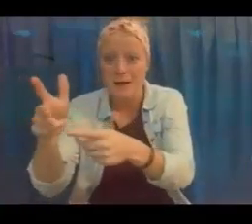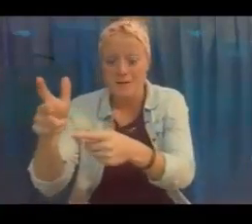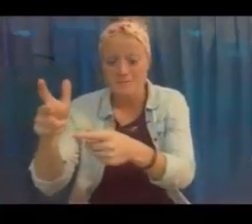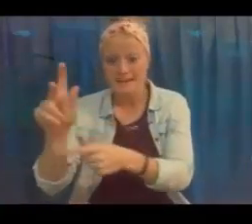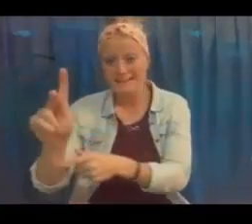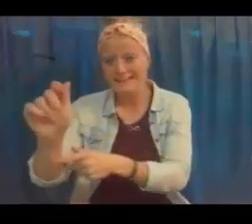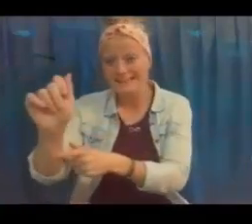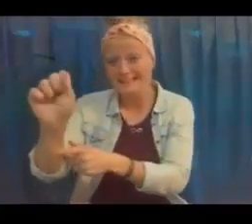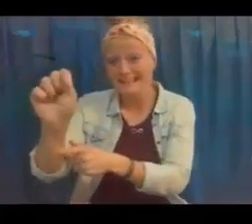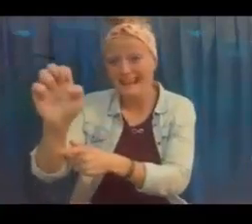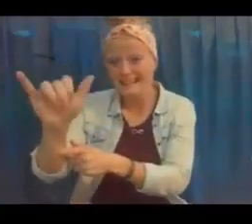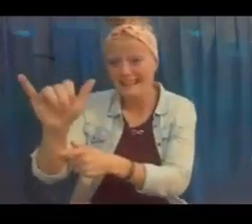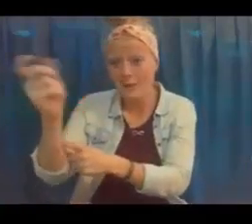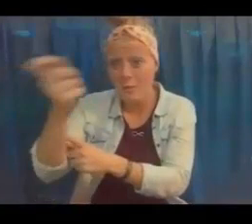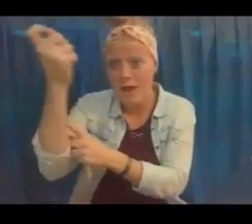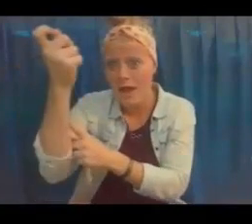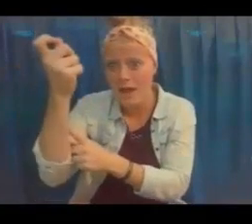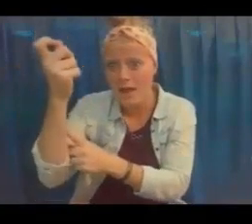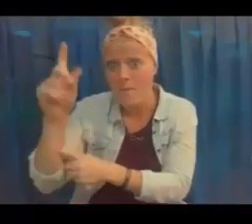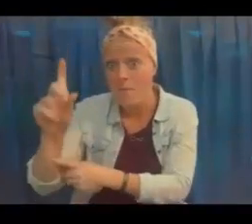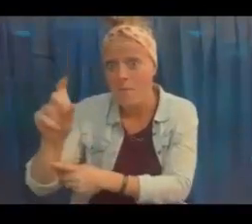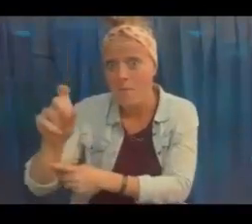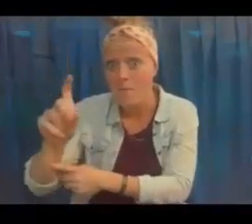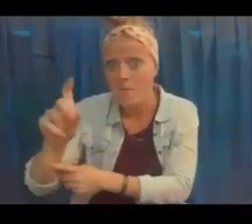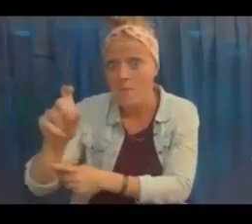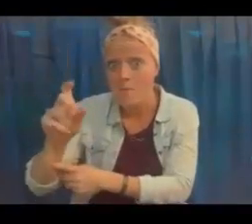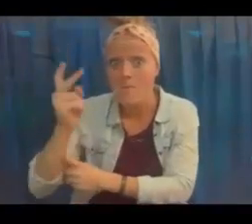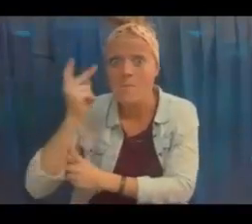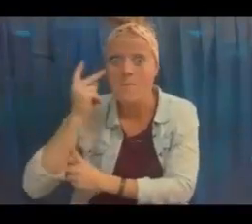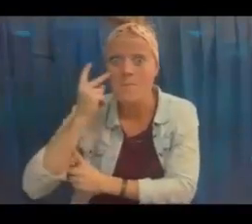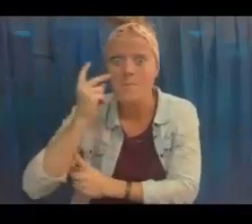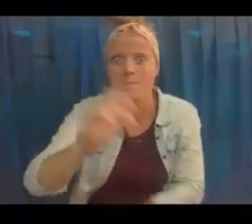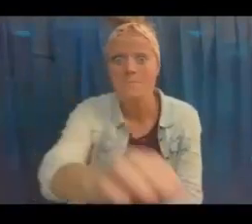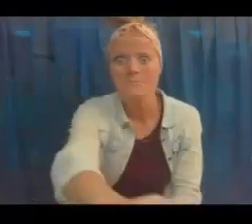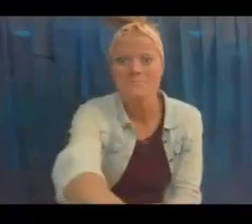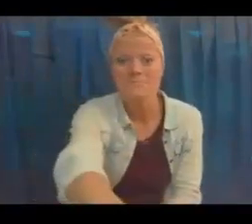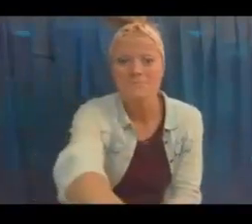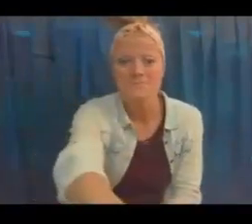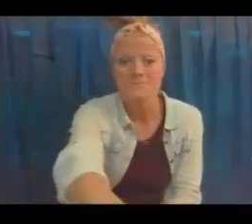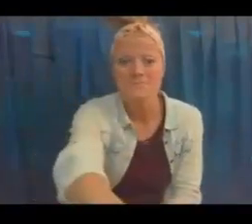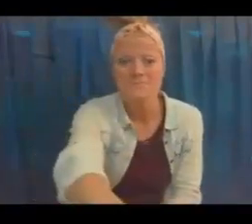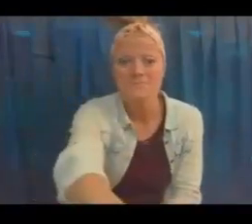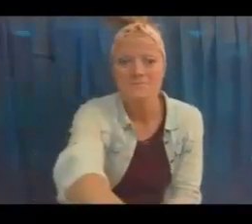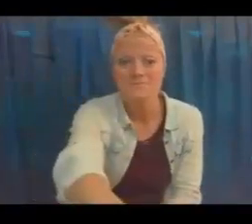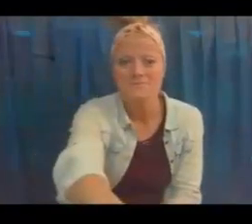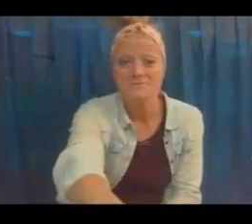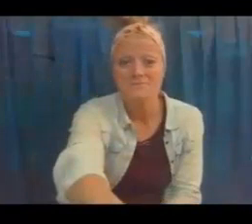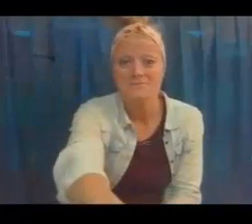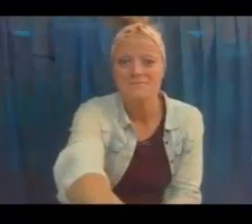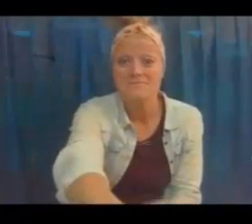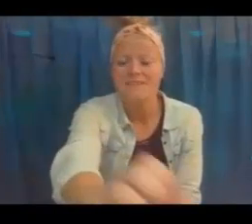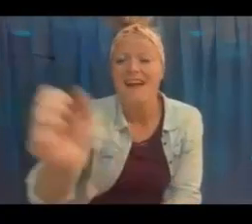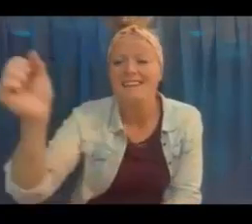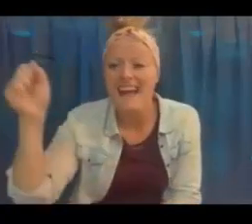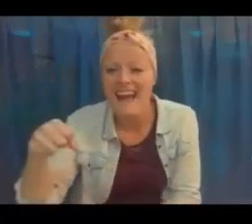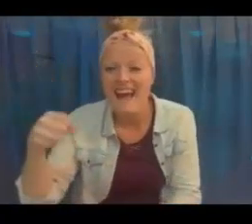And he was, remember, this is Casey driving it. Do you think he won? Let's